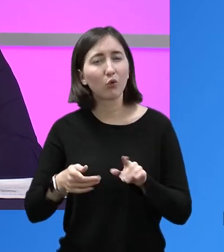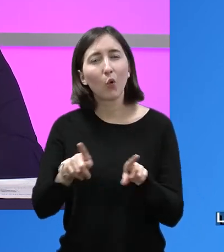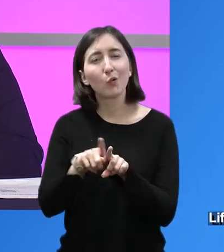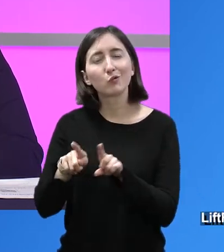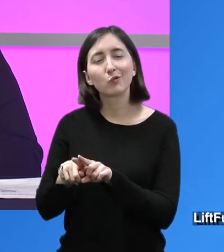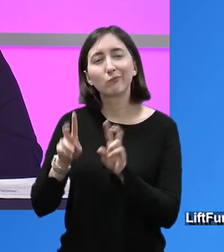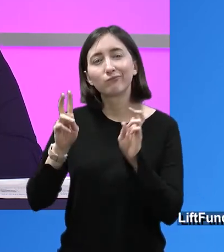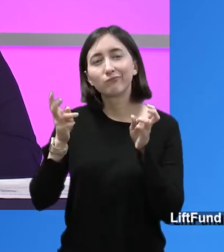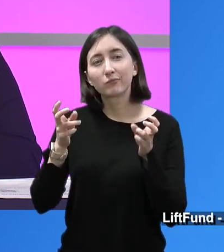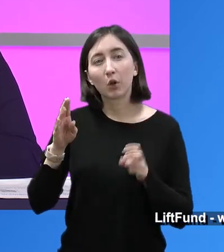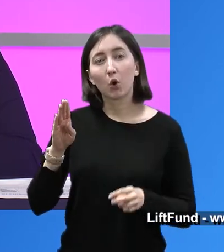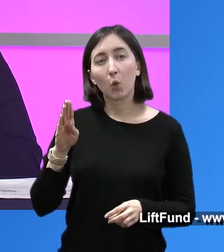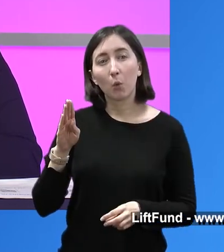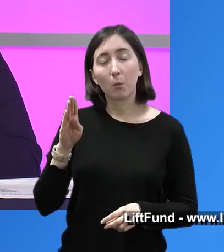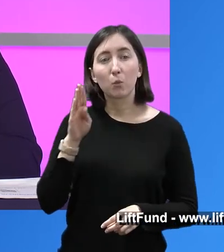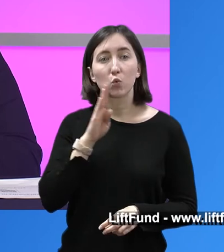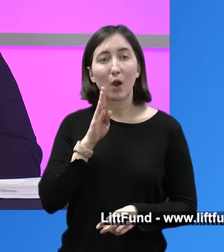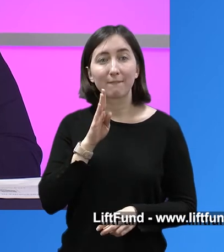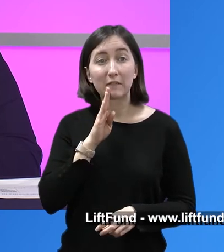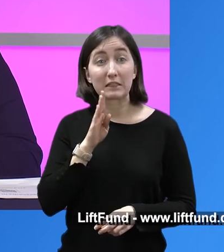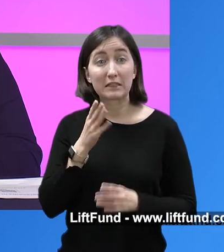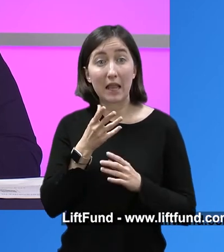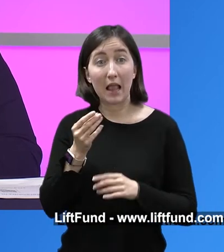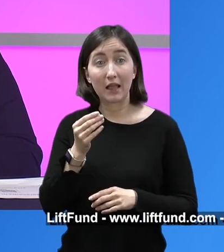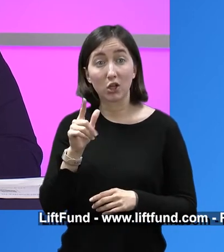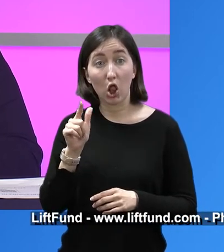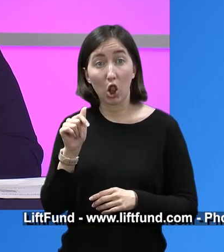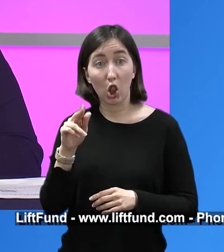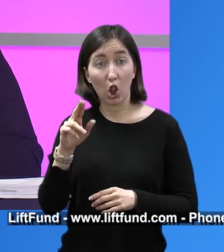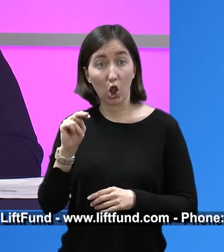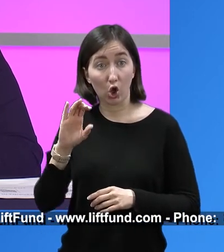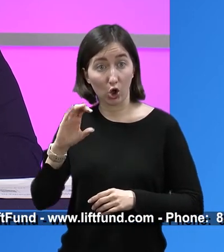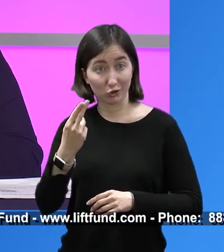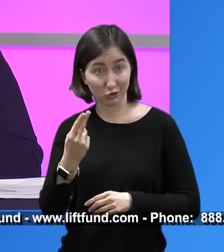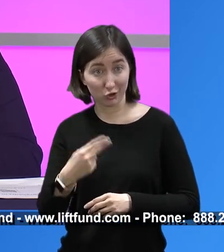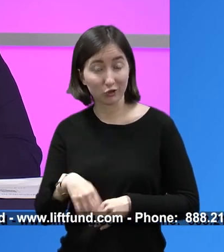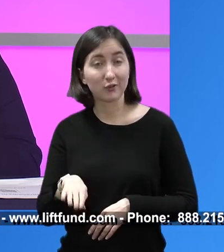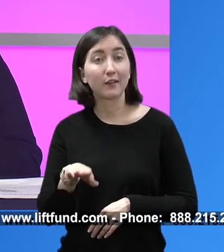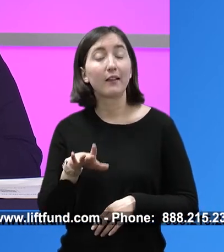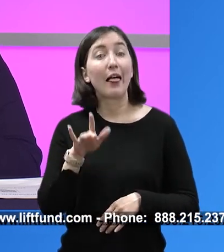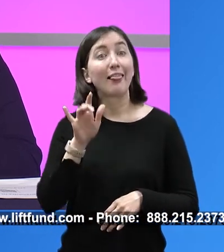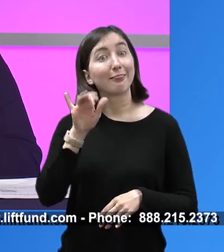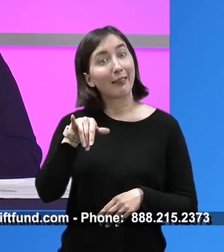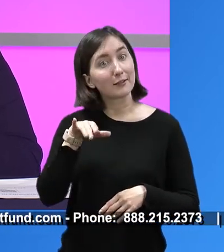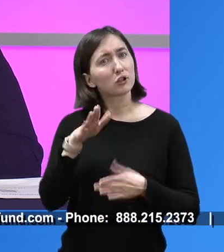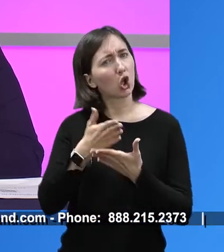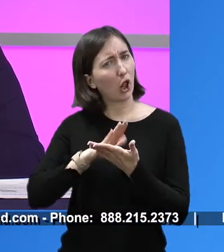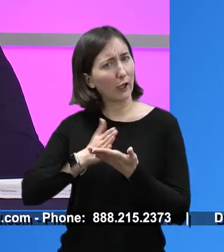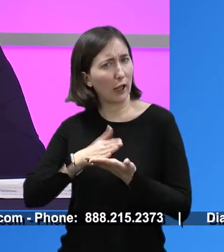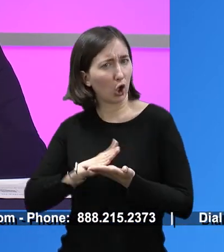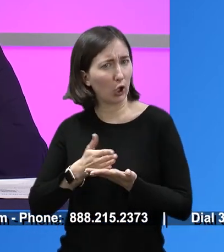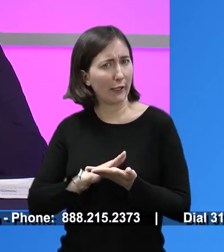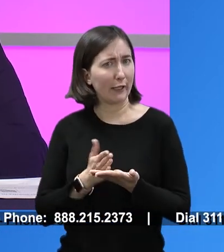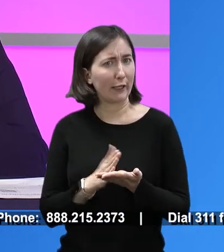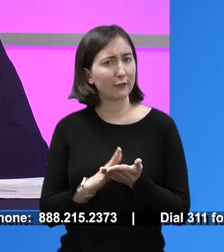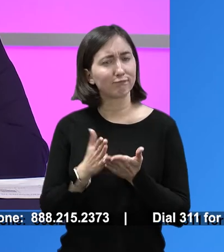have one that we're taking registrations now called Break Fast and Launch. And this is a culinary accelerator by which you may